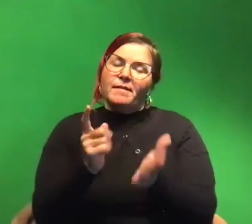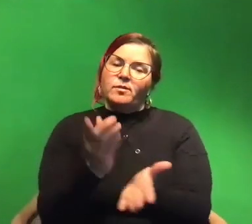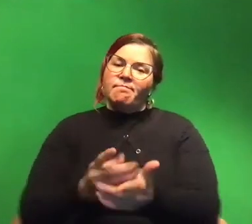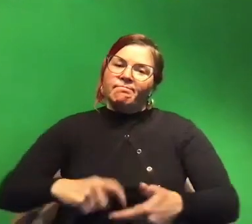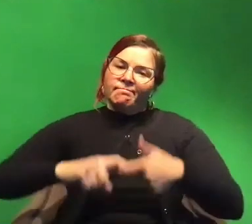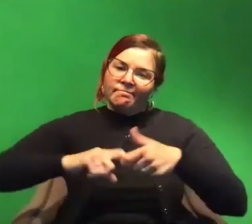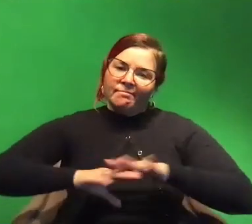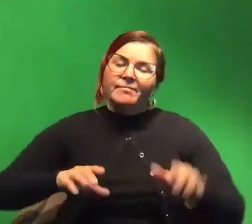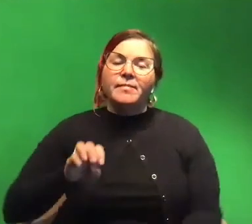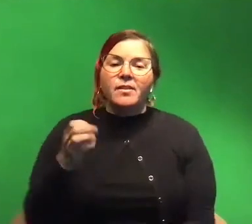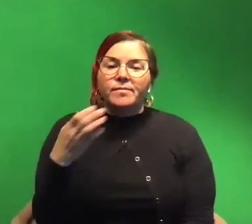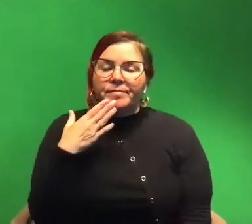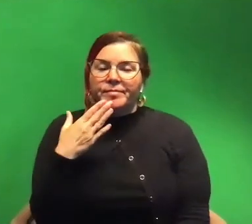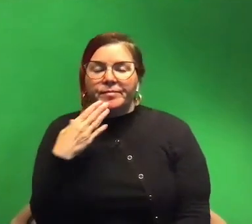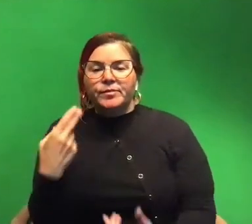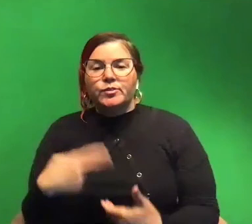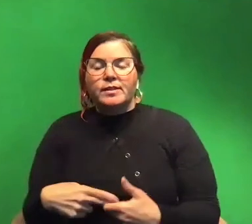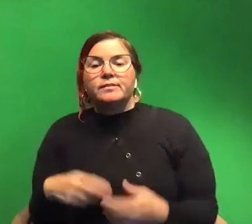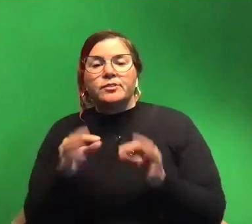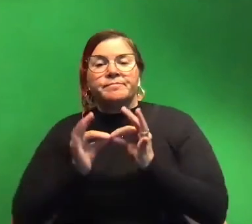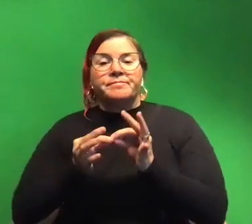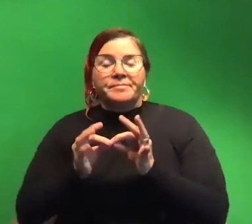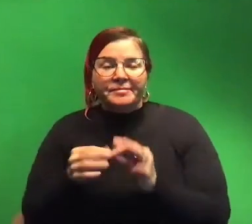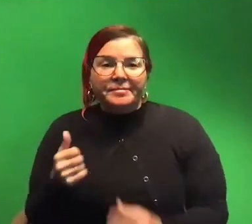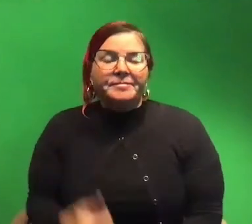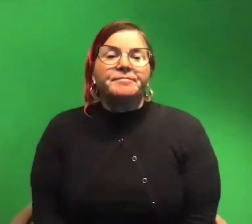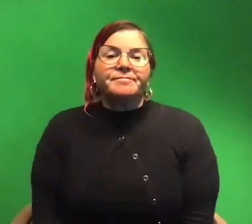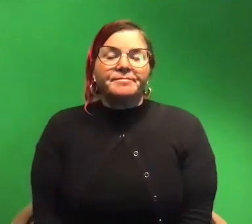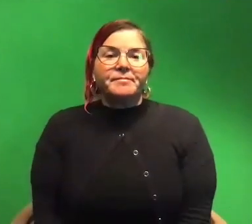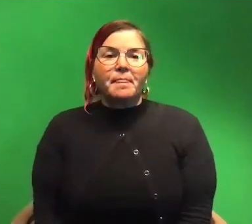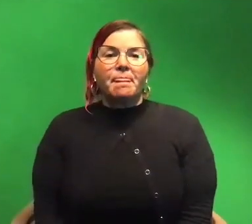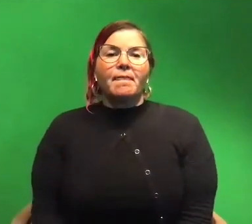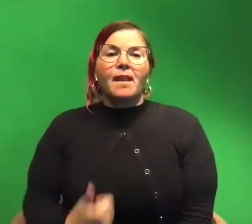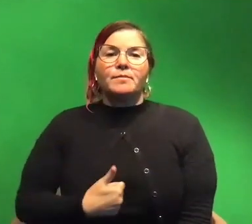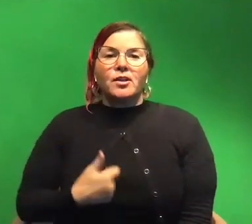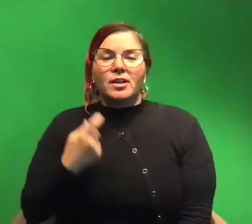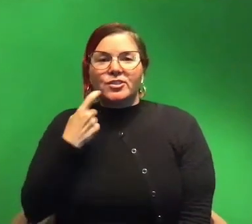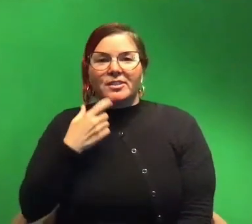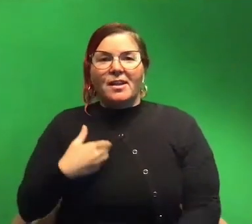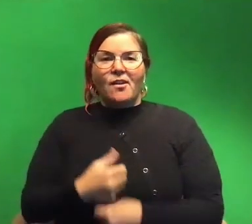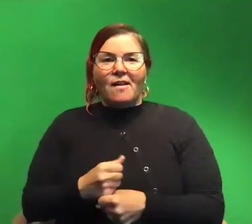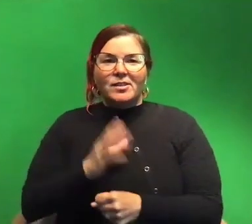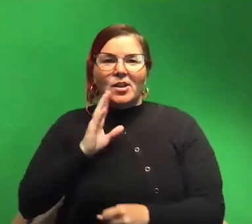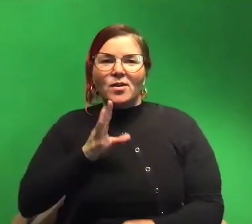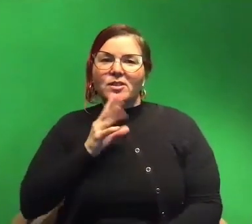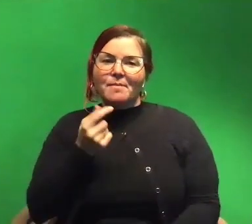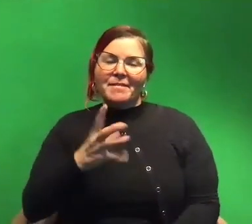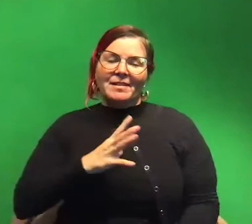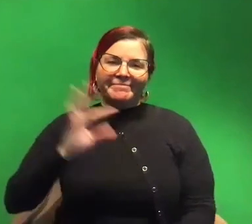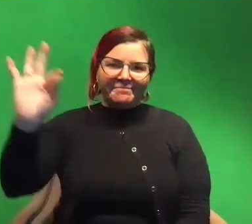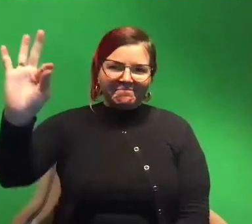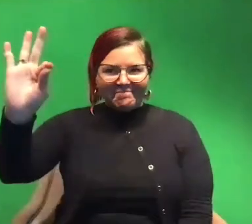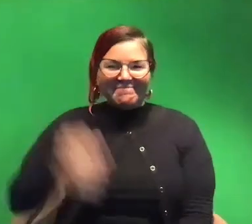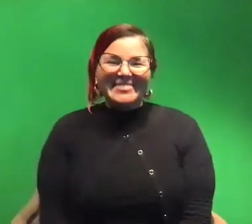and erin thank you uh for signing for us today uh i'm sorry i just had coffee so i know i talked a little faster than usual